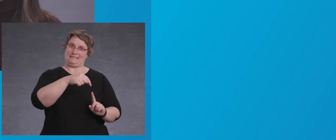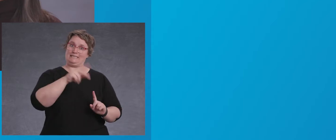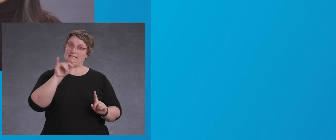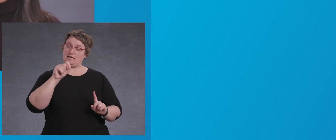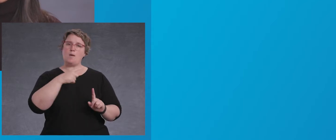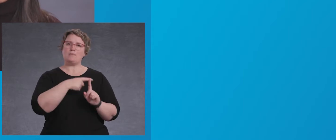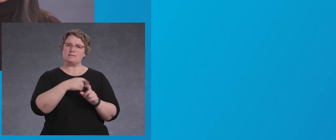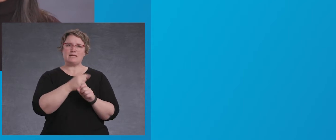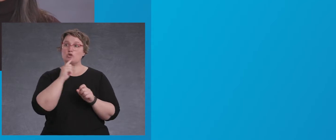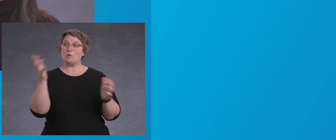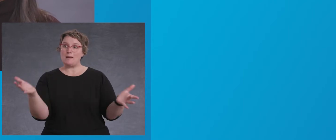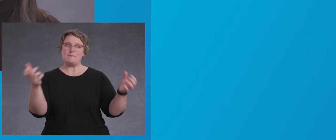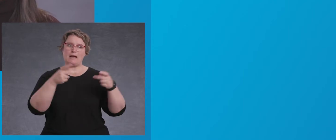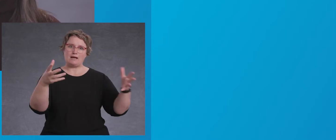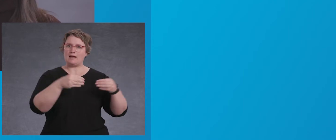that you don't lose them.